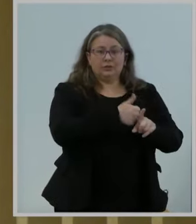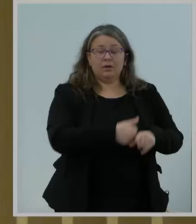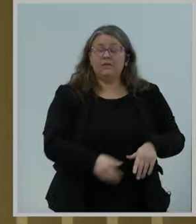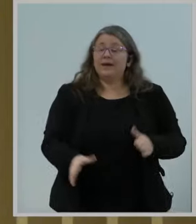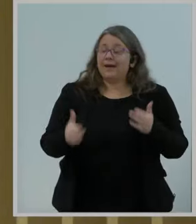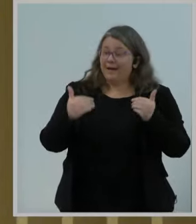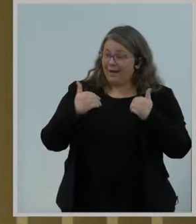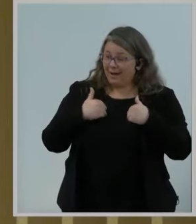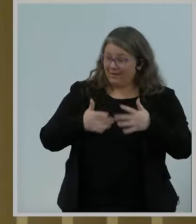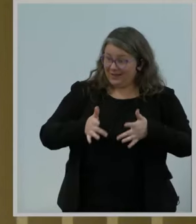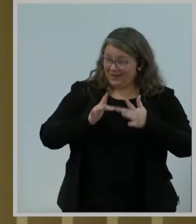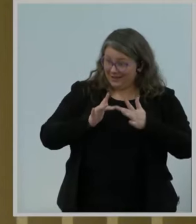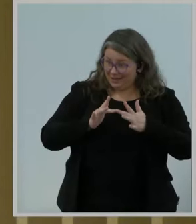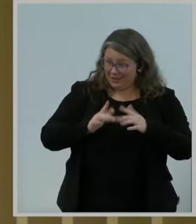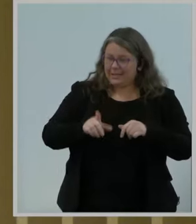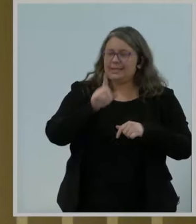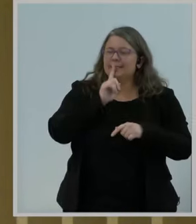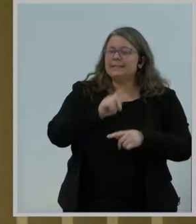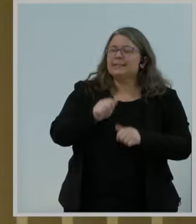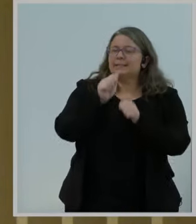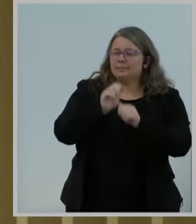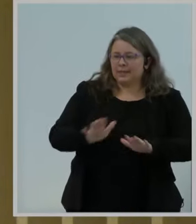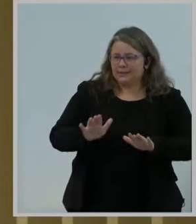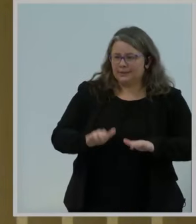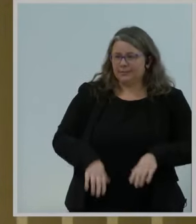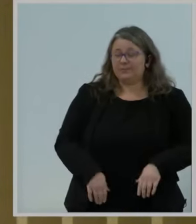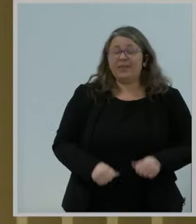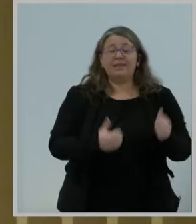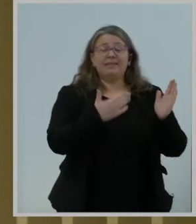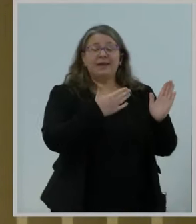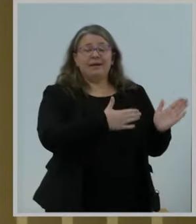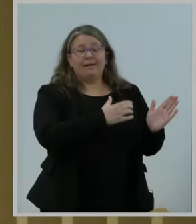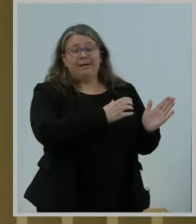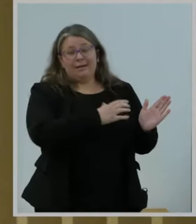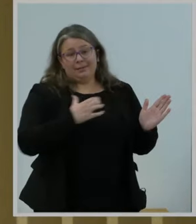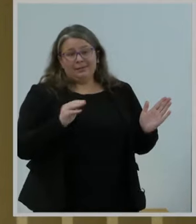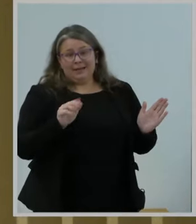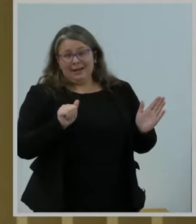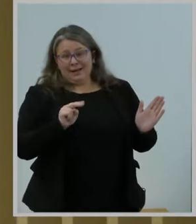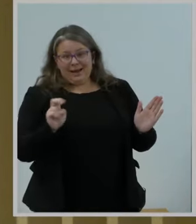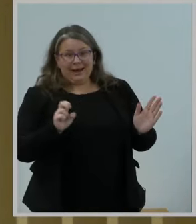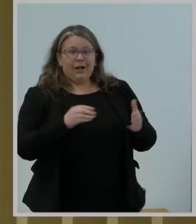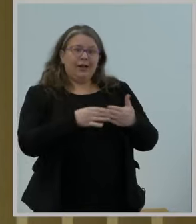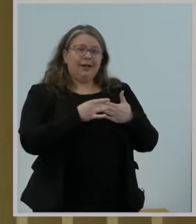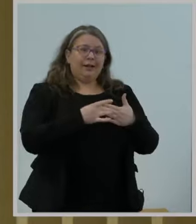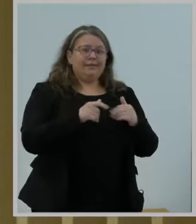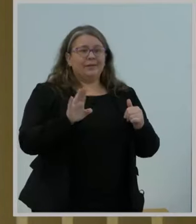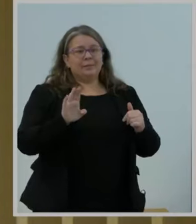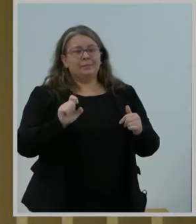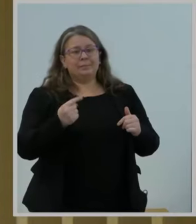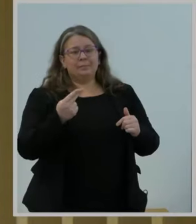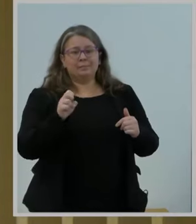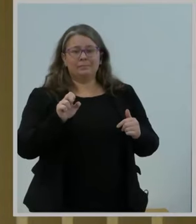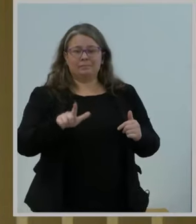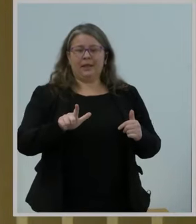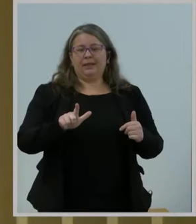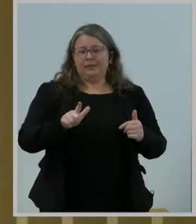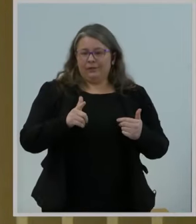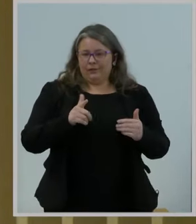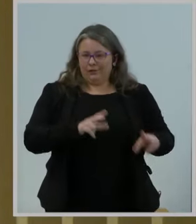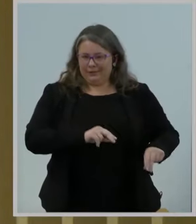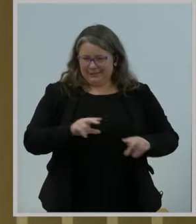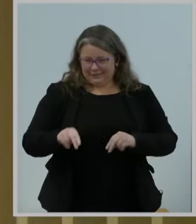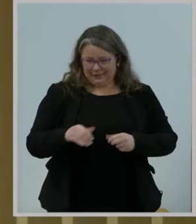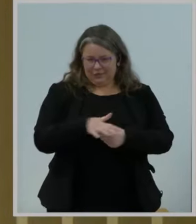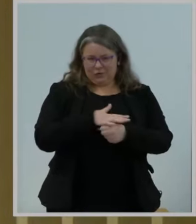as well, Miss Anna, the leader of the Bethel Native Corporation, she graciously welcomed me into her home in Bethel, Alaska this past summer with a